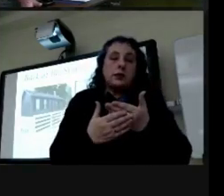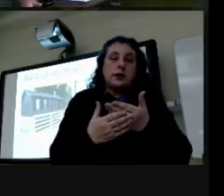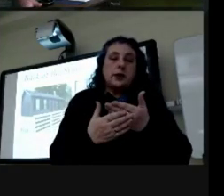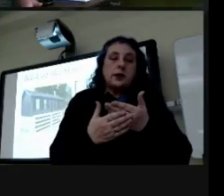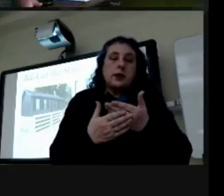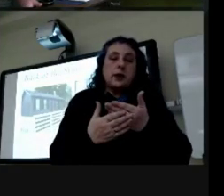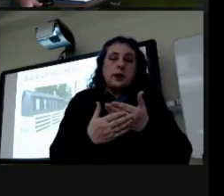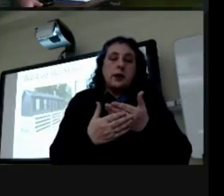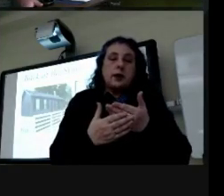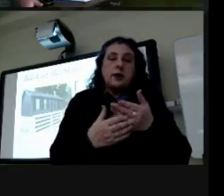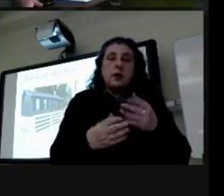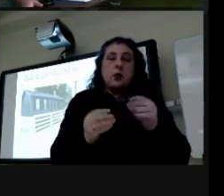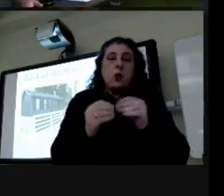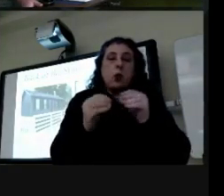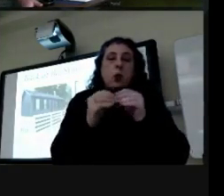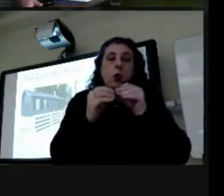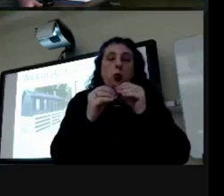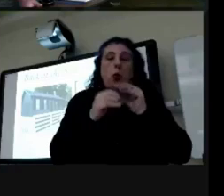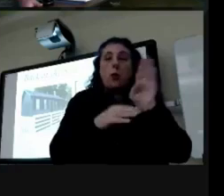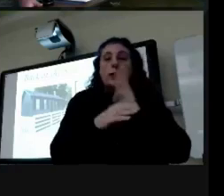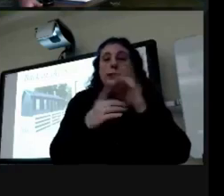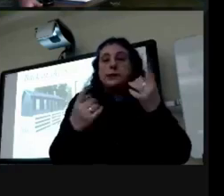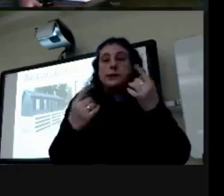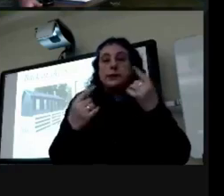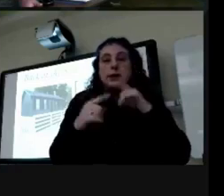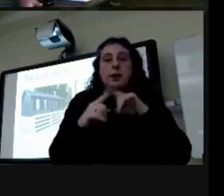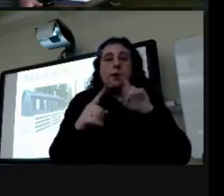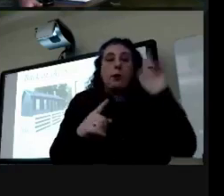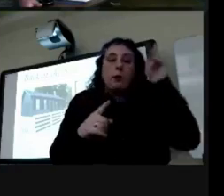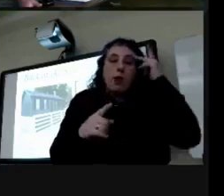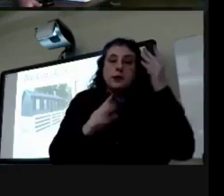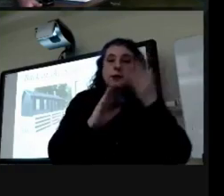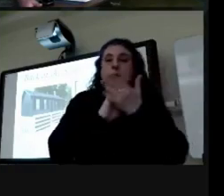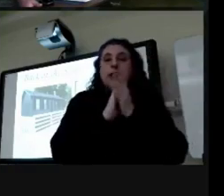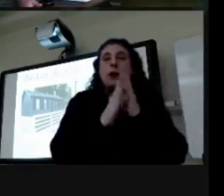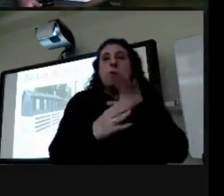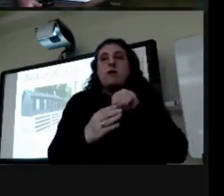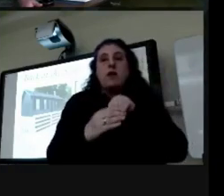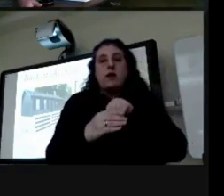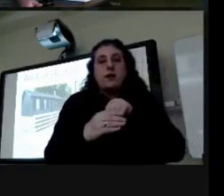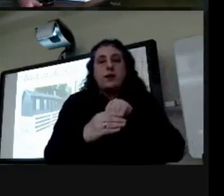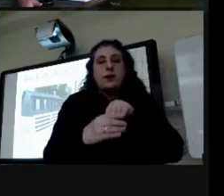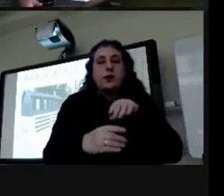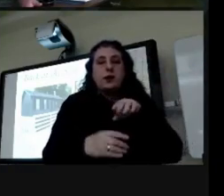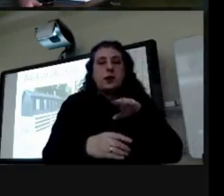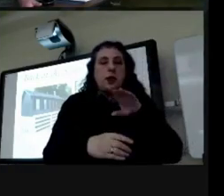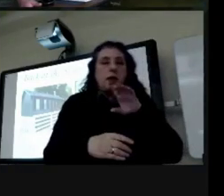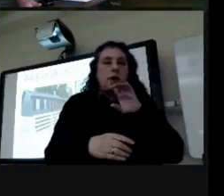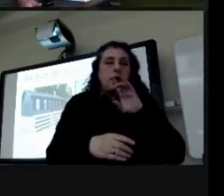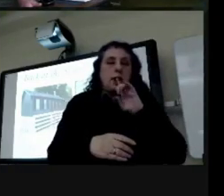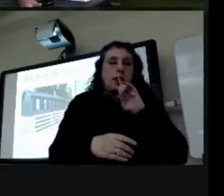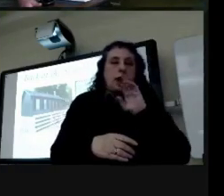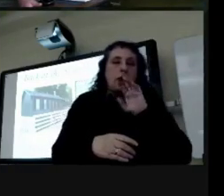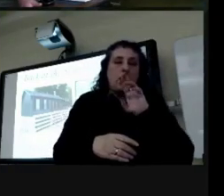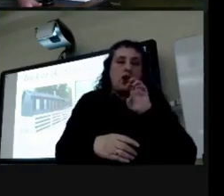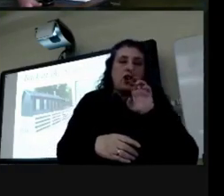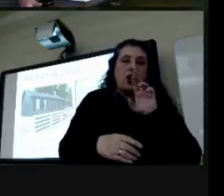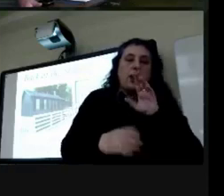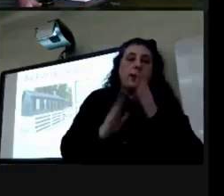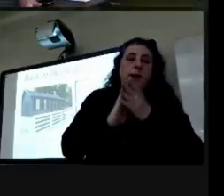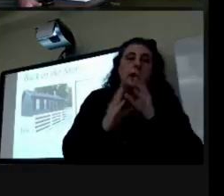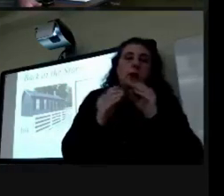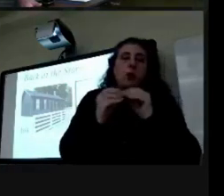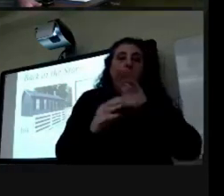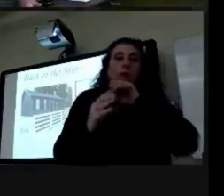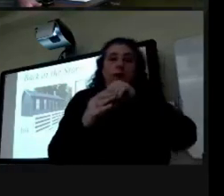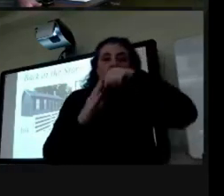more business but unfortunately politics started to get involved um jonathan biller got more and more involved in the democratic